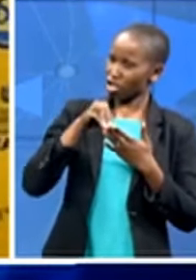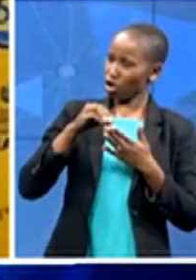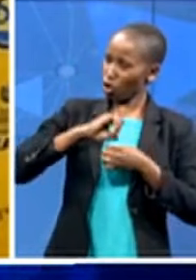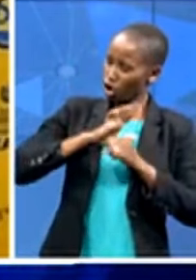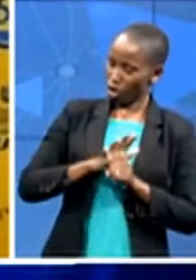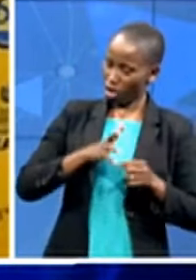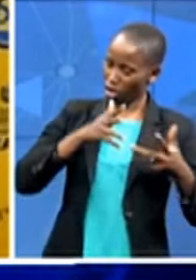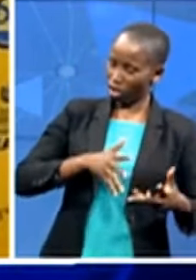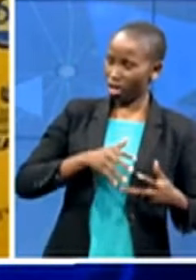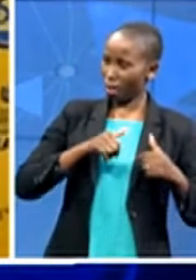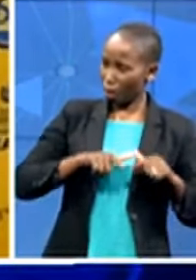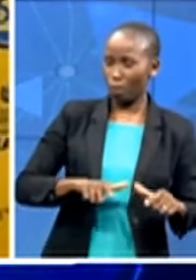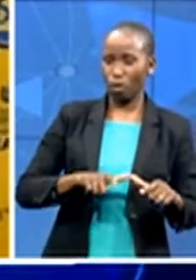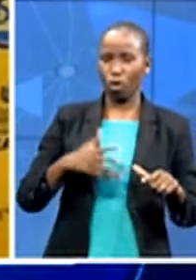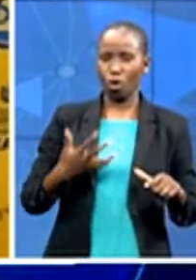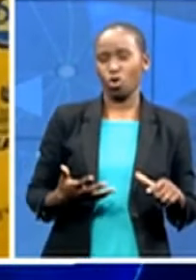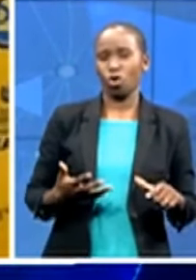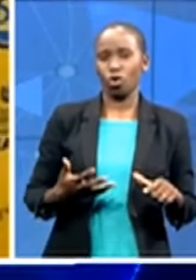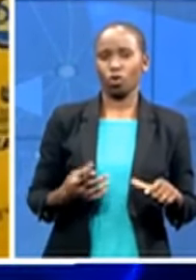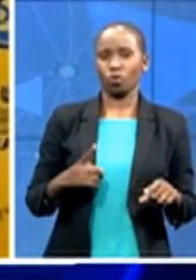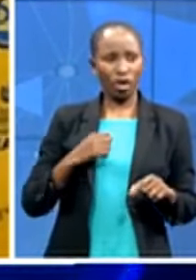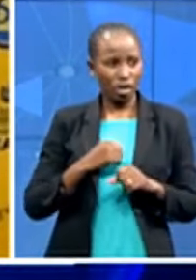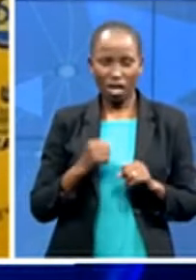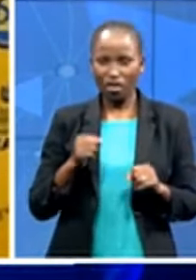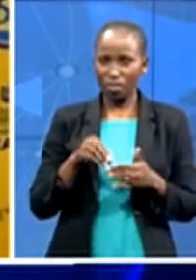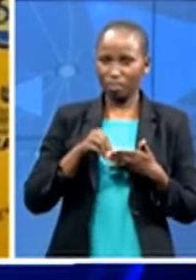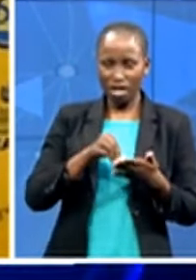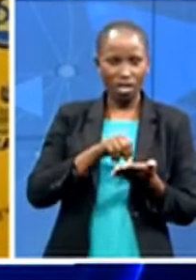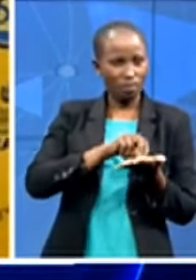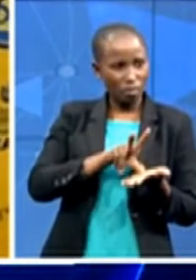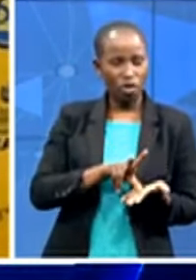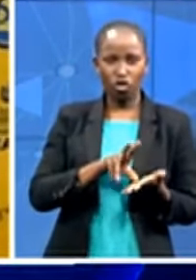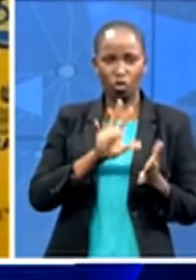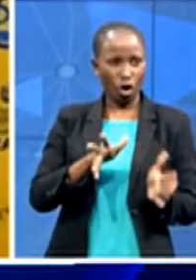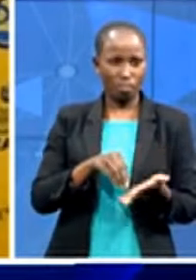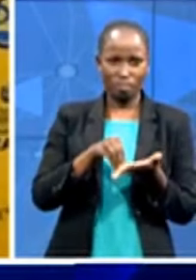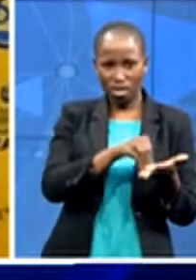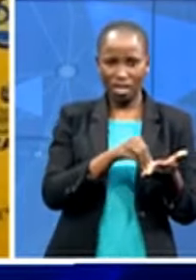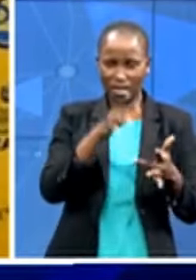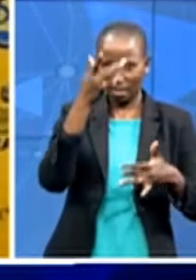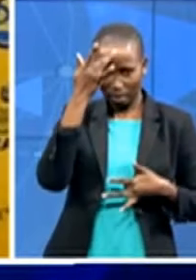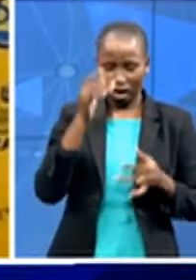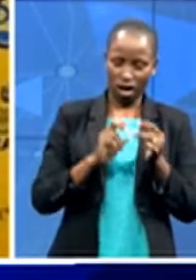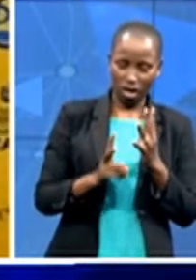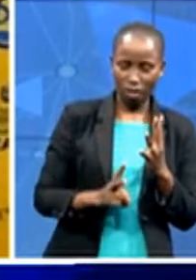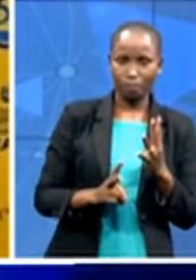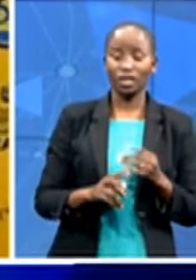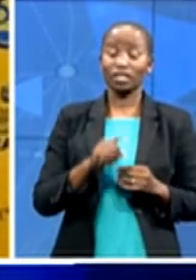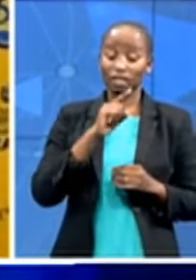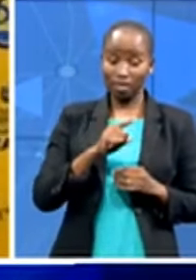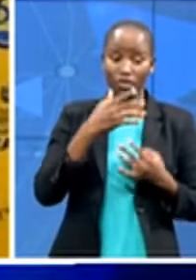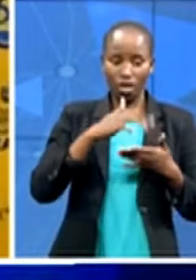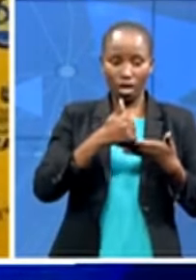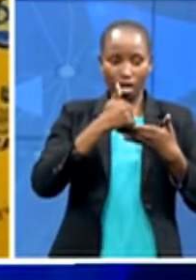investment you bring diseases it was very painful but it makes us grow stronger and begin to study this